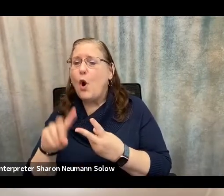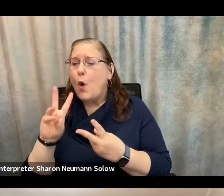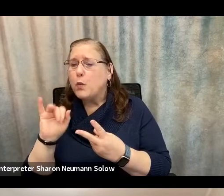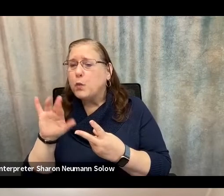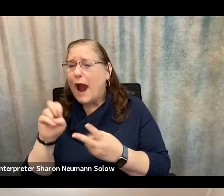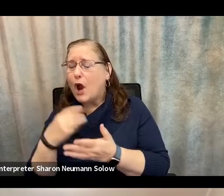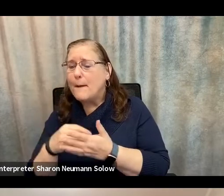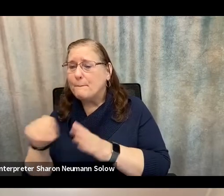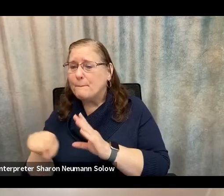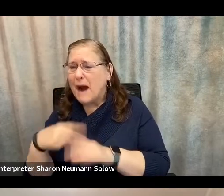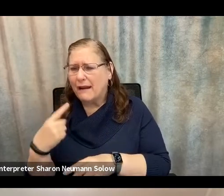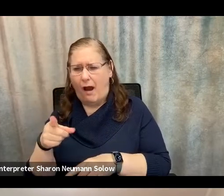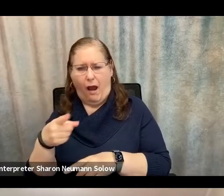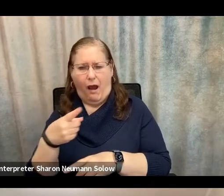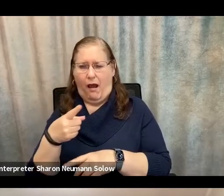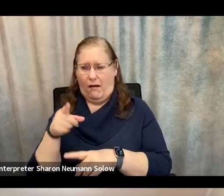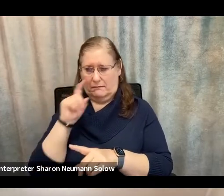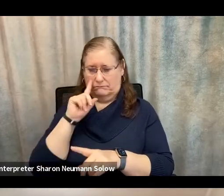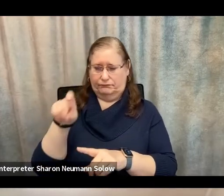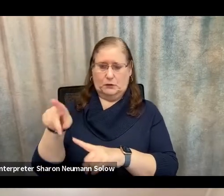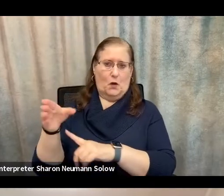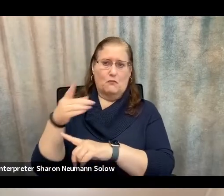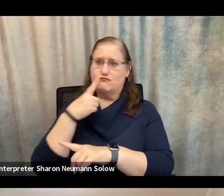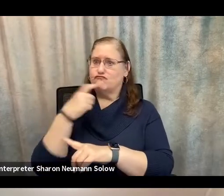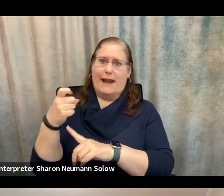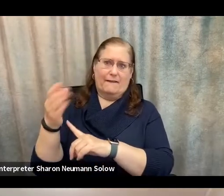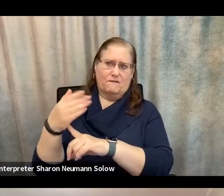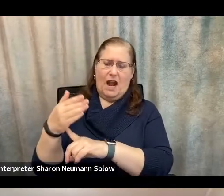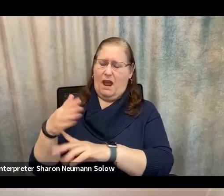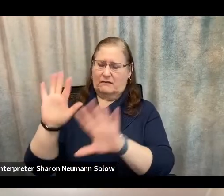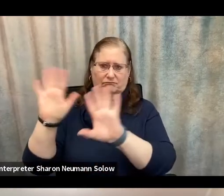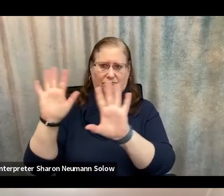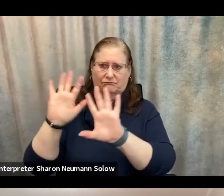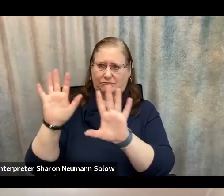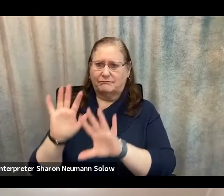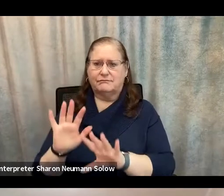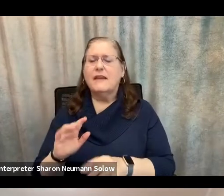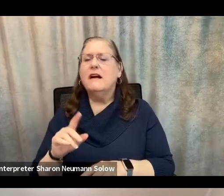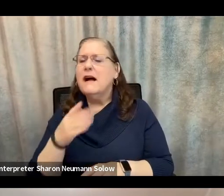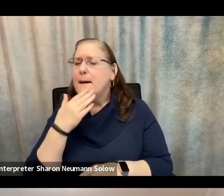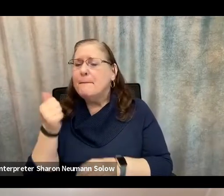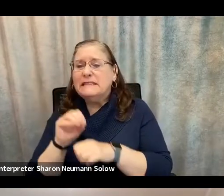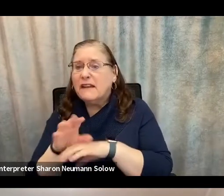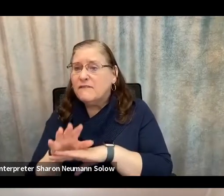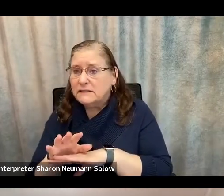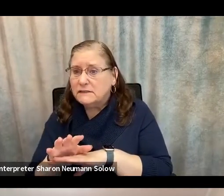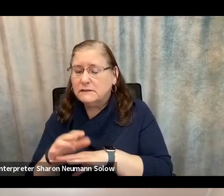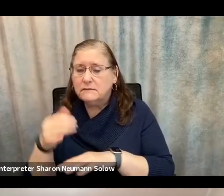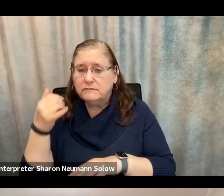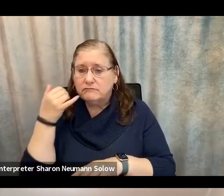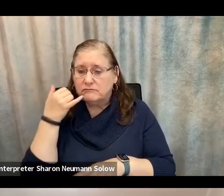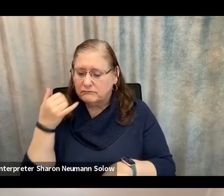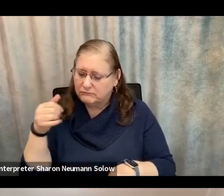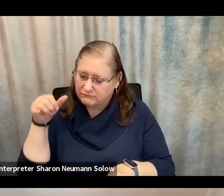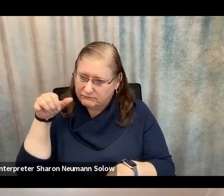let's stop. Let's figure out whether this is legitimate or not. And the best advice I can give you is hang up the phone and